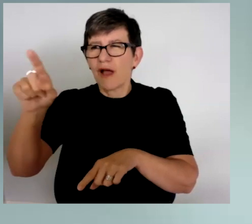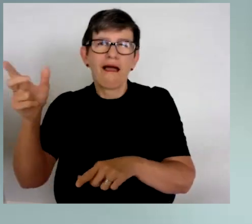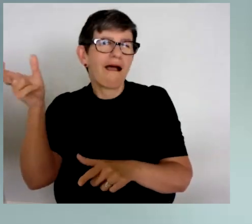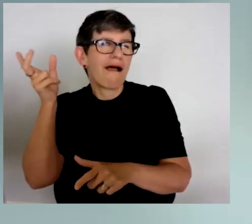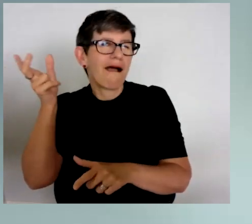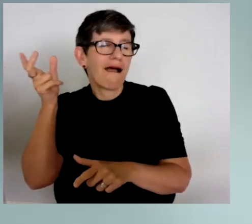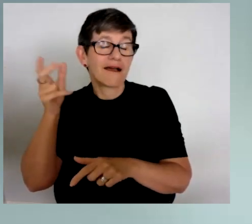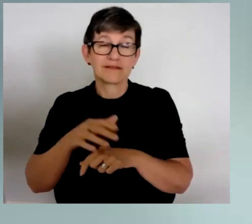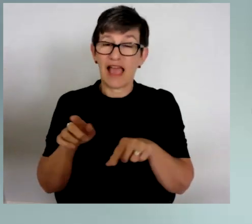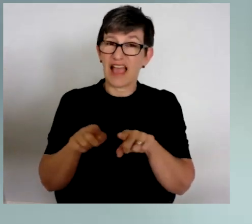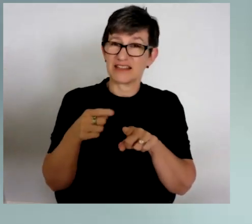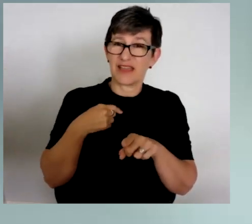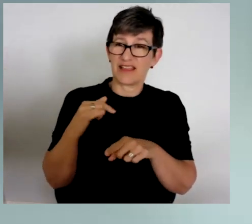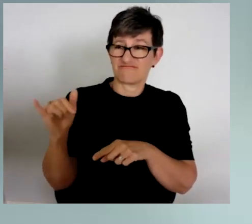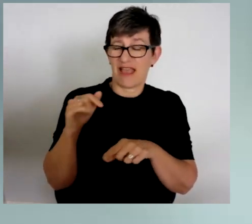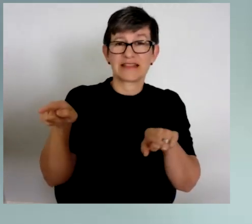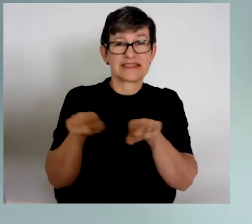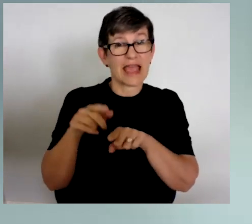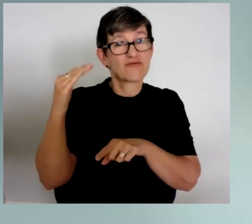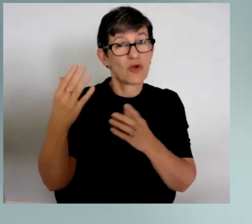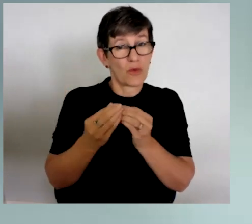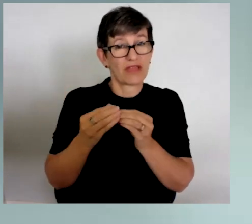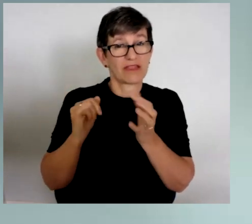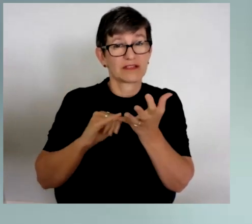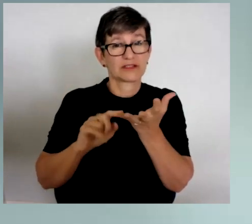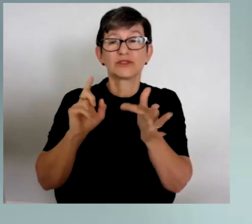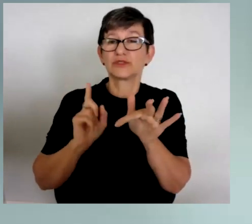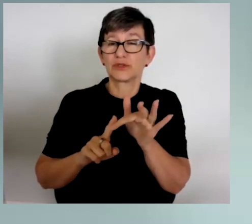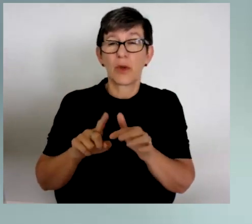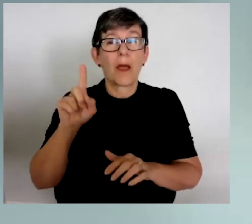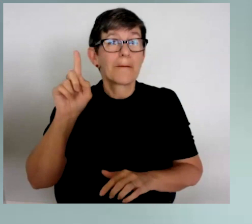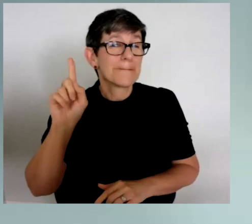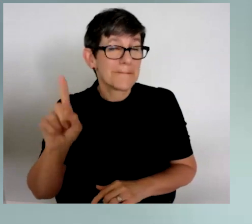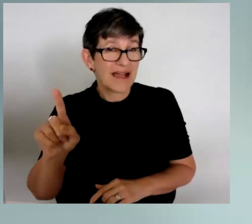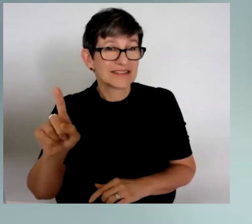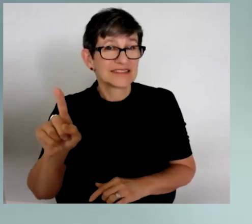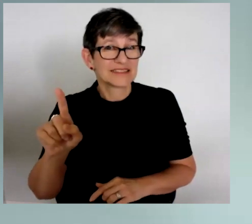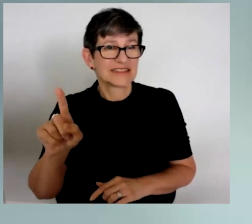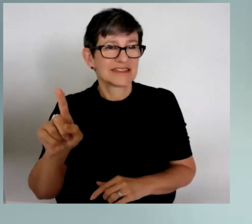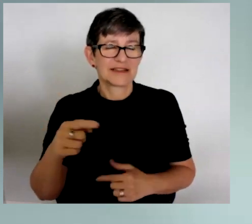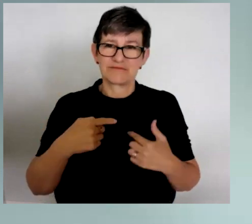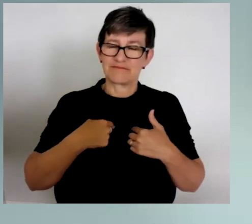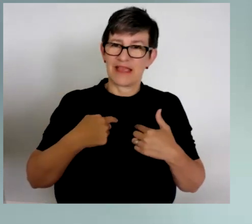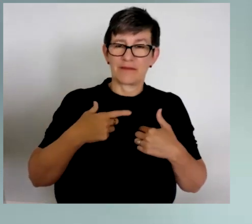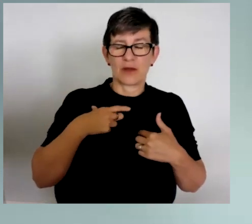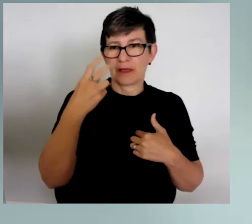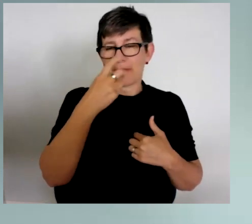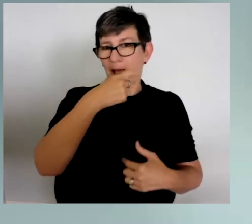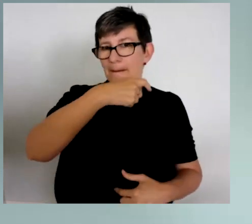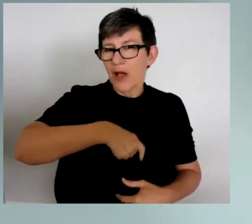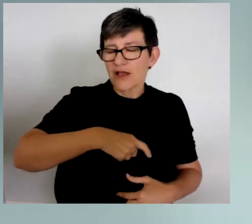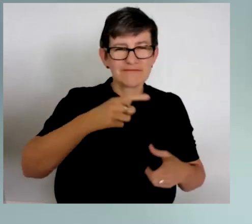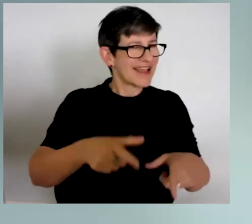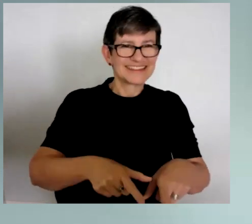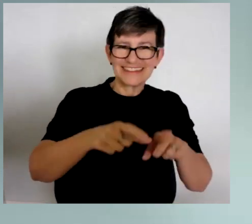various rooms with her on a number of occasions. But as so often happens for me as a blind person, it's